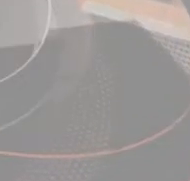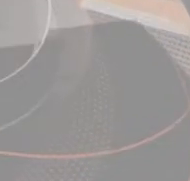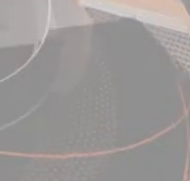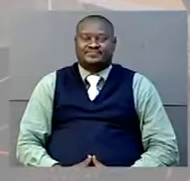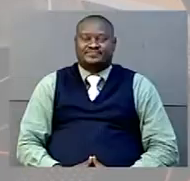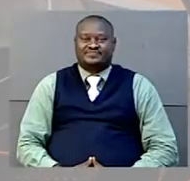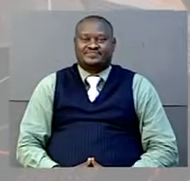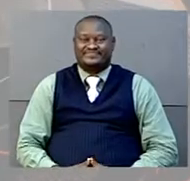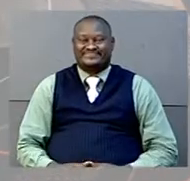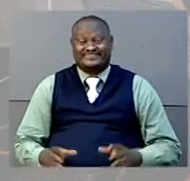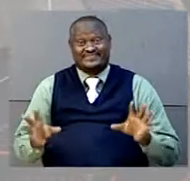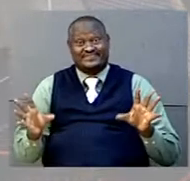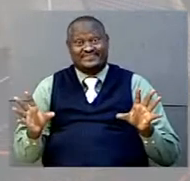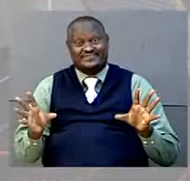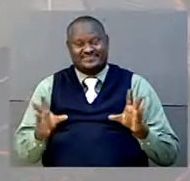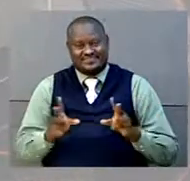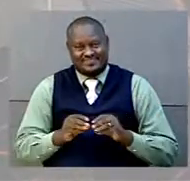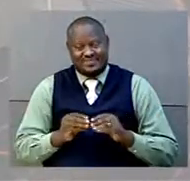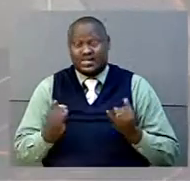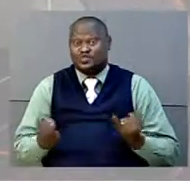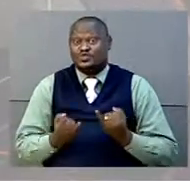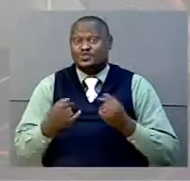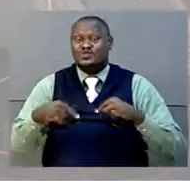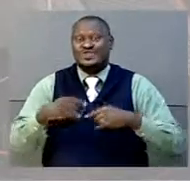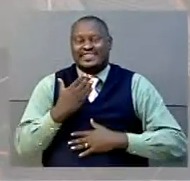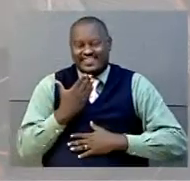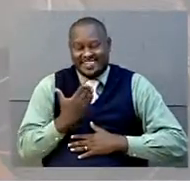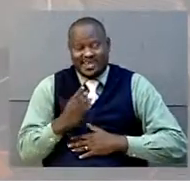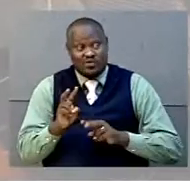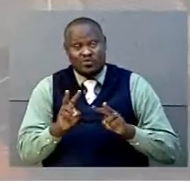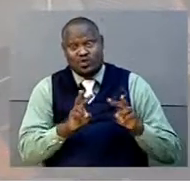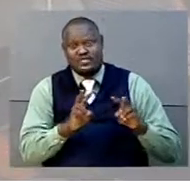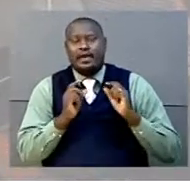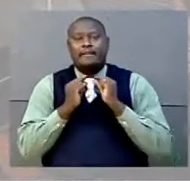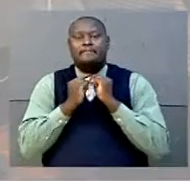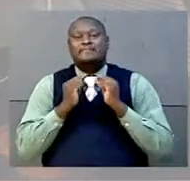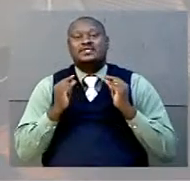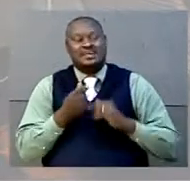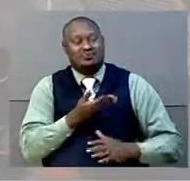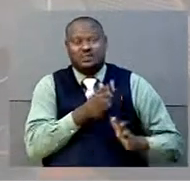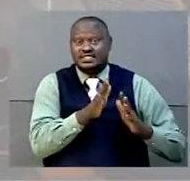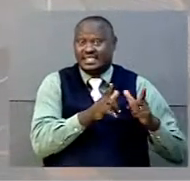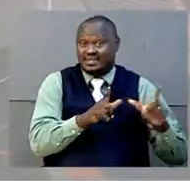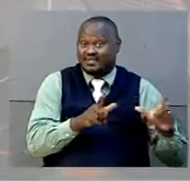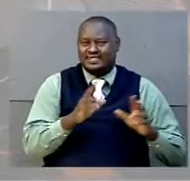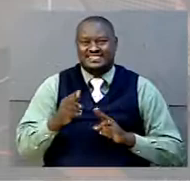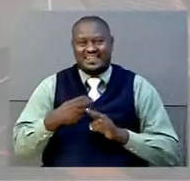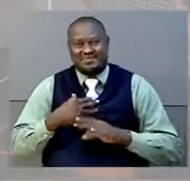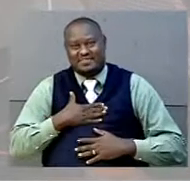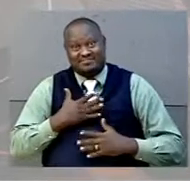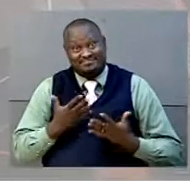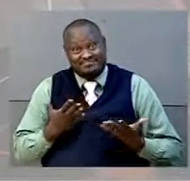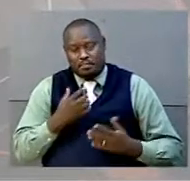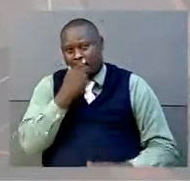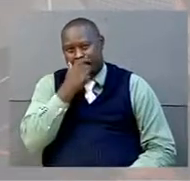And that brings us to the end of News Tonight. Thank you for watching. John Enopori has been on Sign Language, and I am Edwan Rukidi